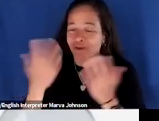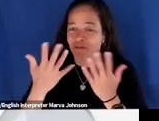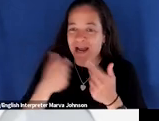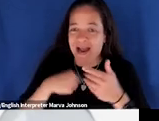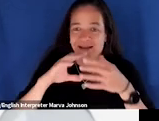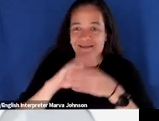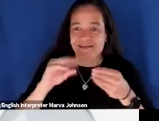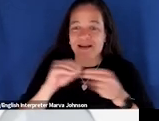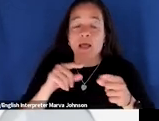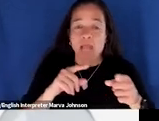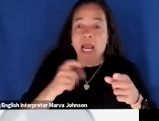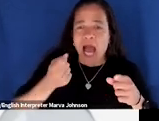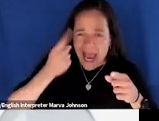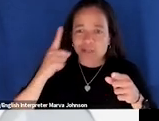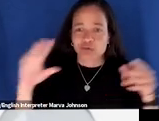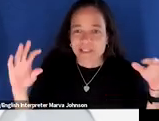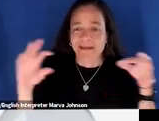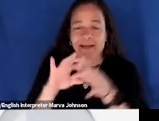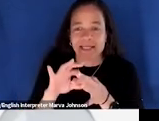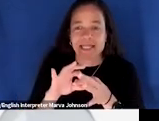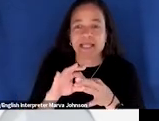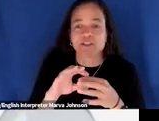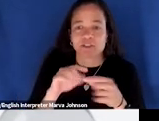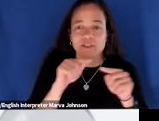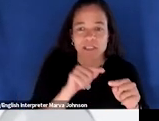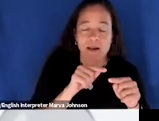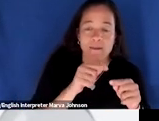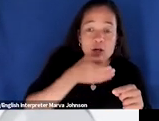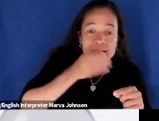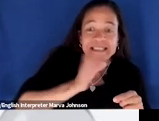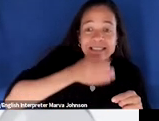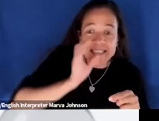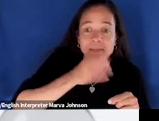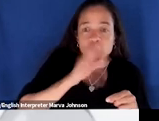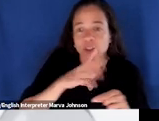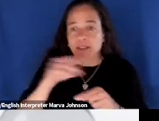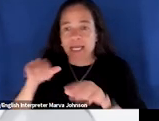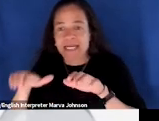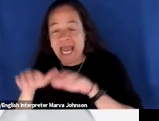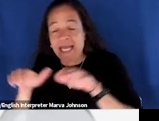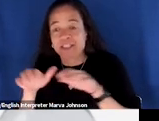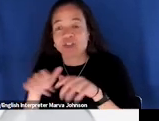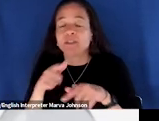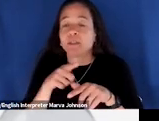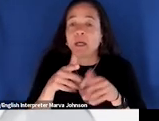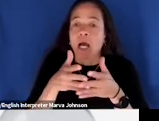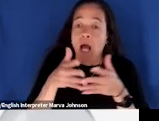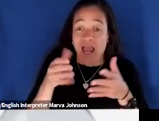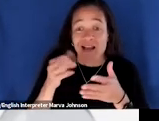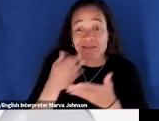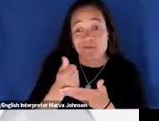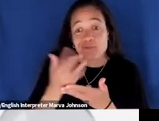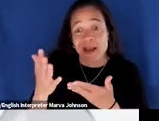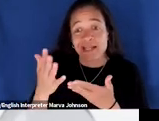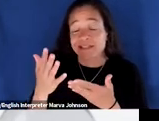the connection between the consumption and the action in this case which is that a lot of waste goes